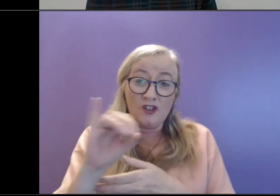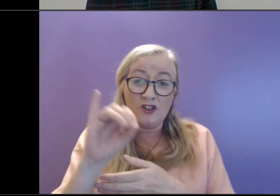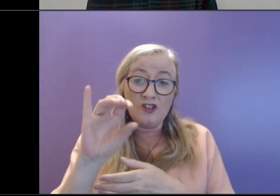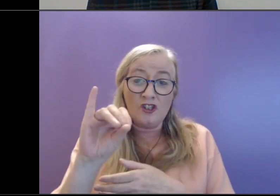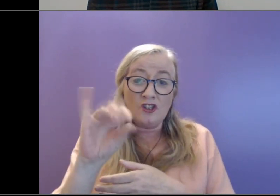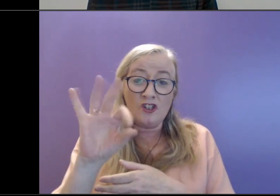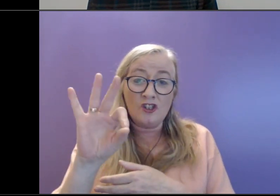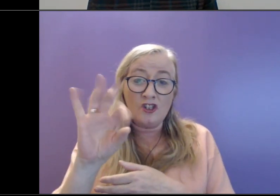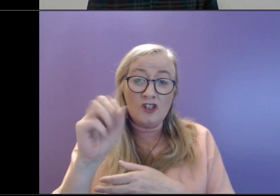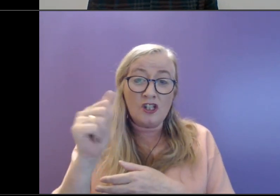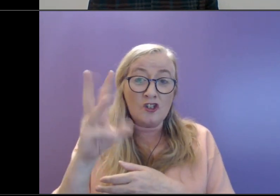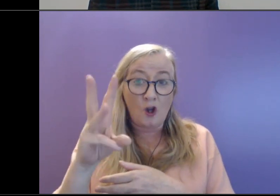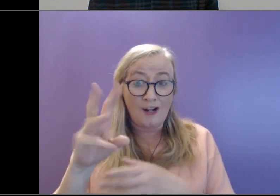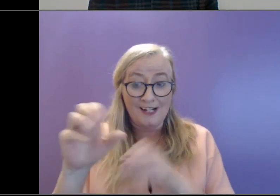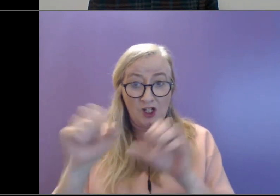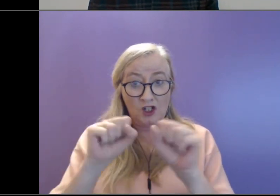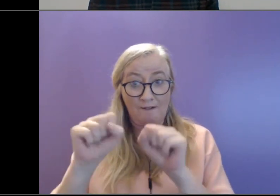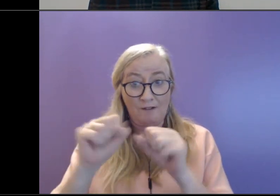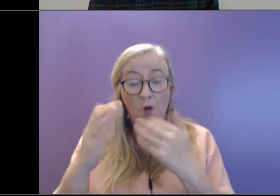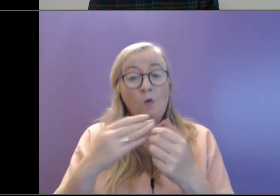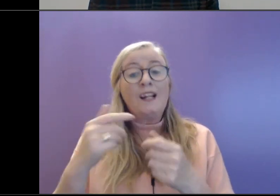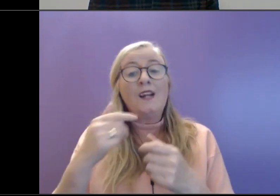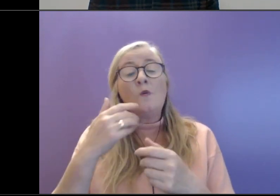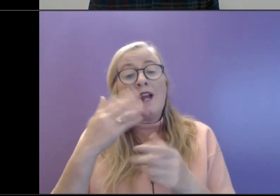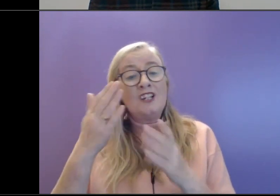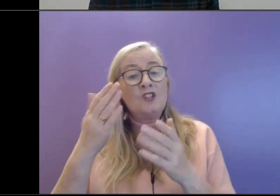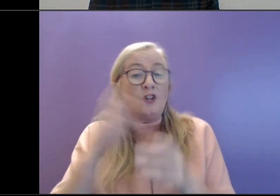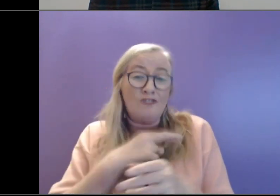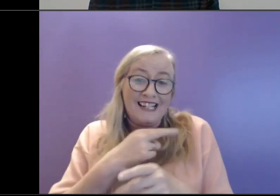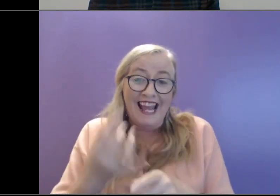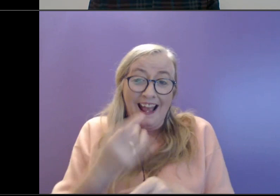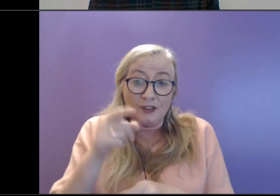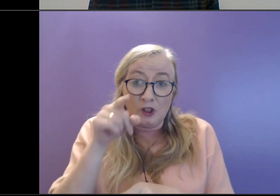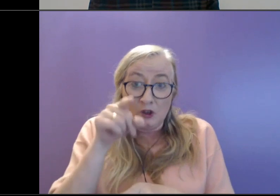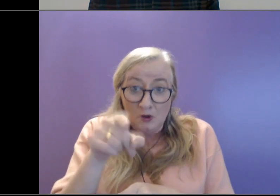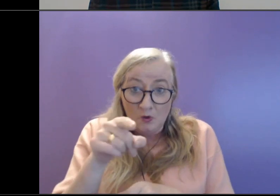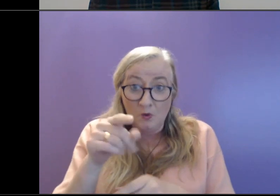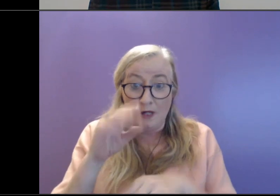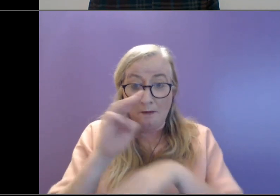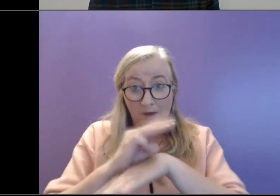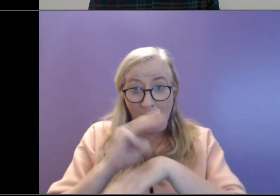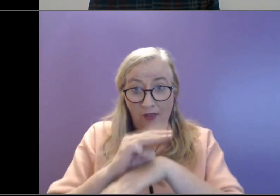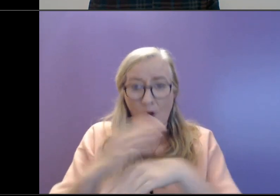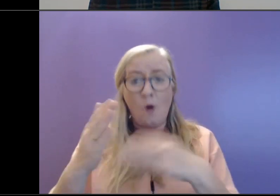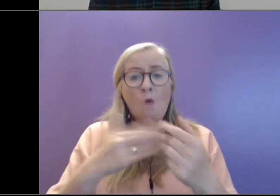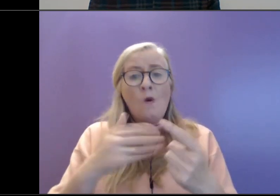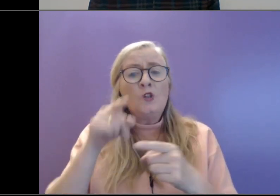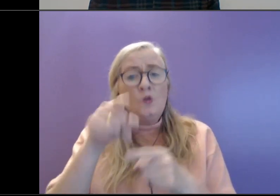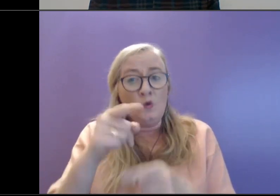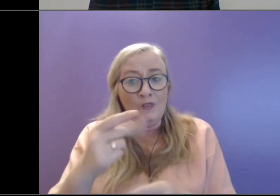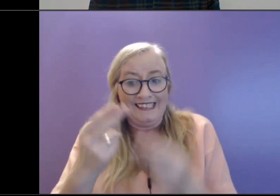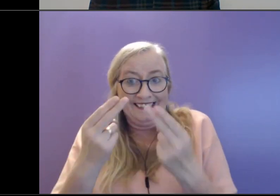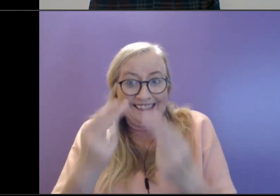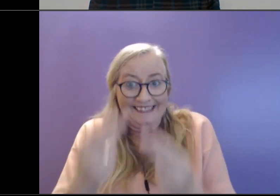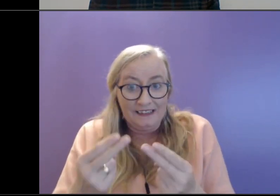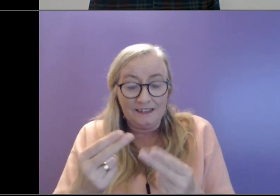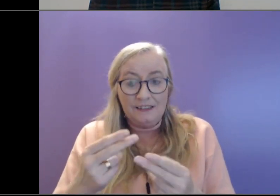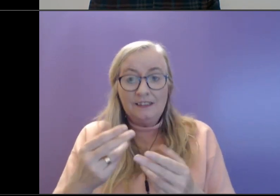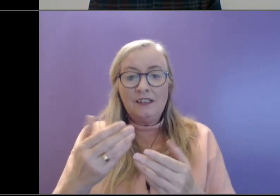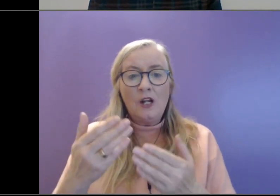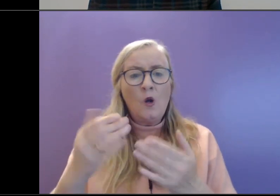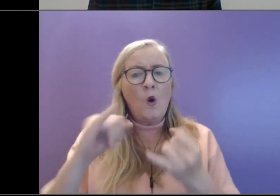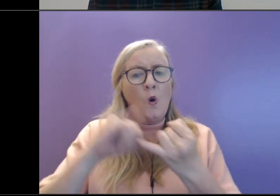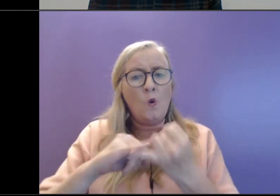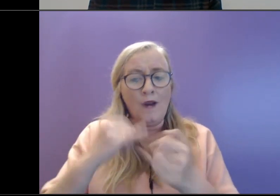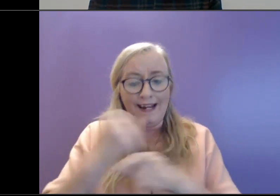evening to really look at what do you need? In terms of resources, what do you need to feel supported? Who in your life and in your